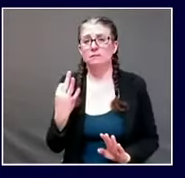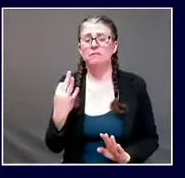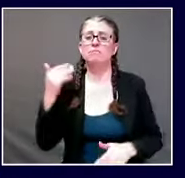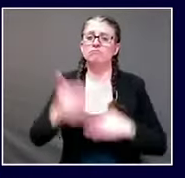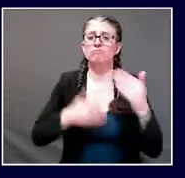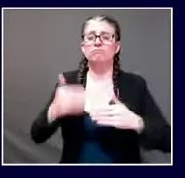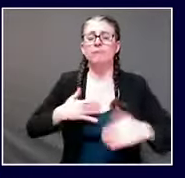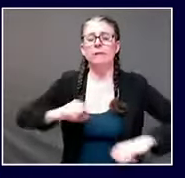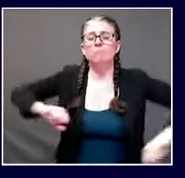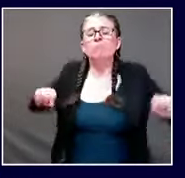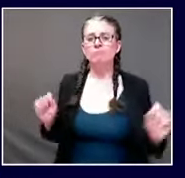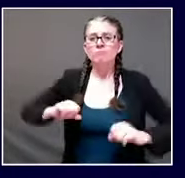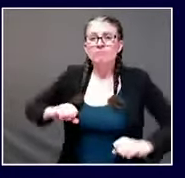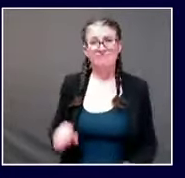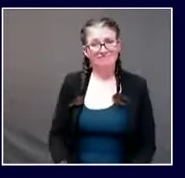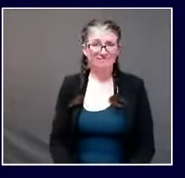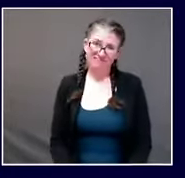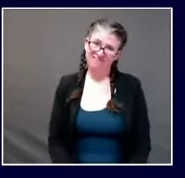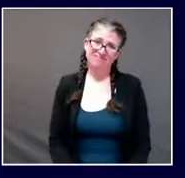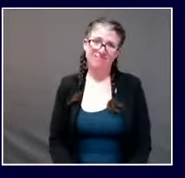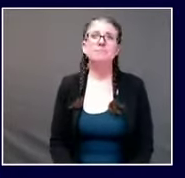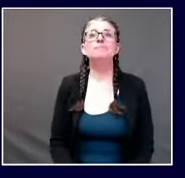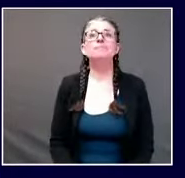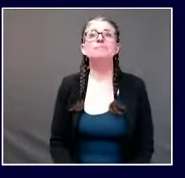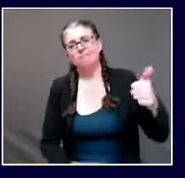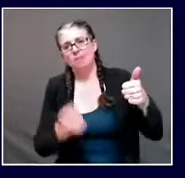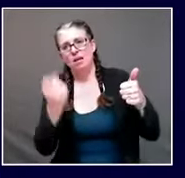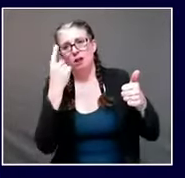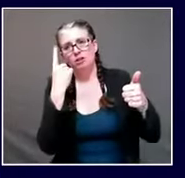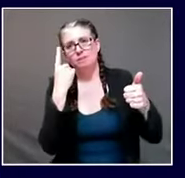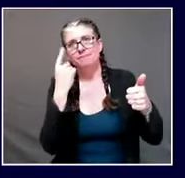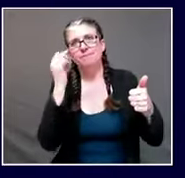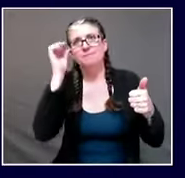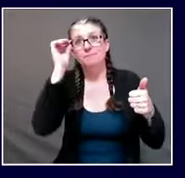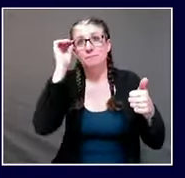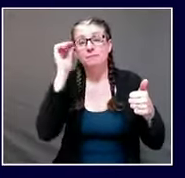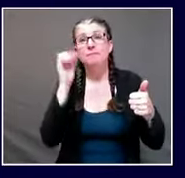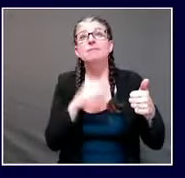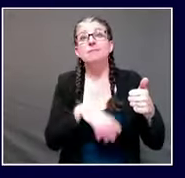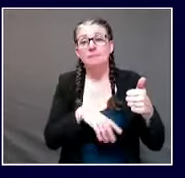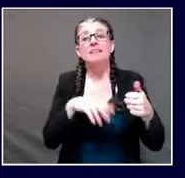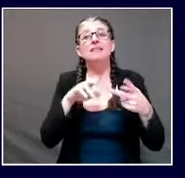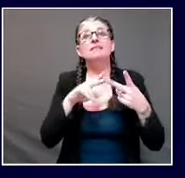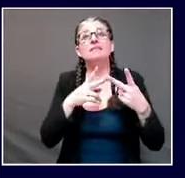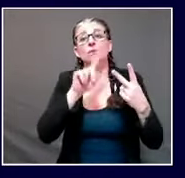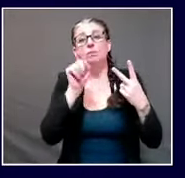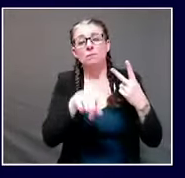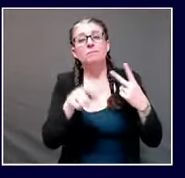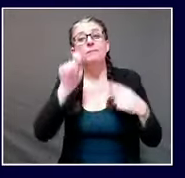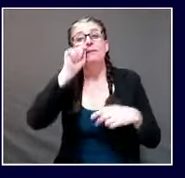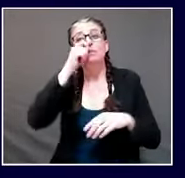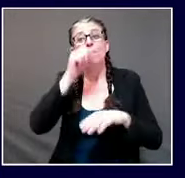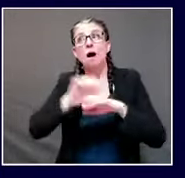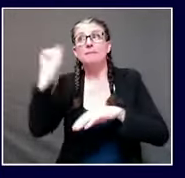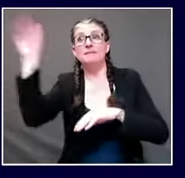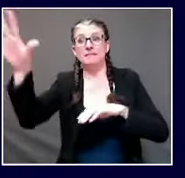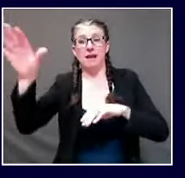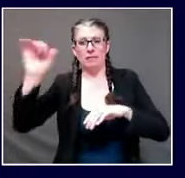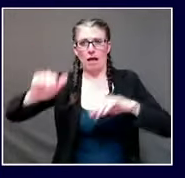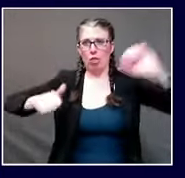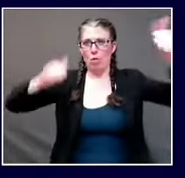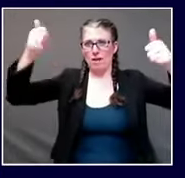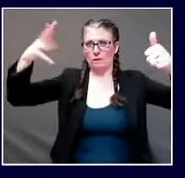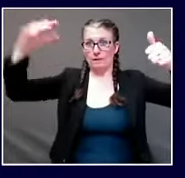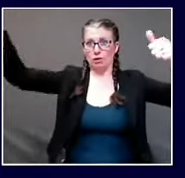had to do with the swab and send sites i wanted to get a sense of how those are going i know we've heard that it's been hard for asymptomatic